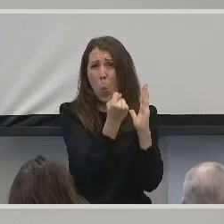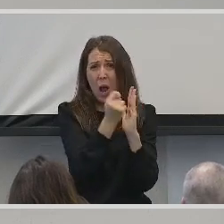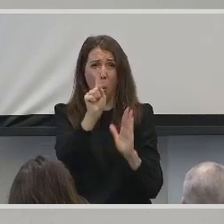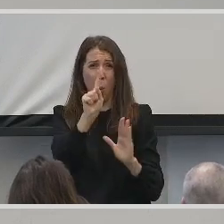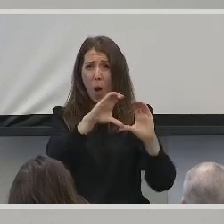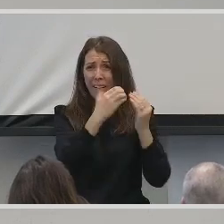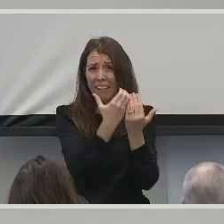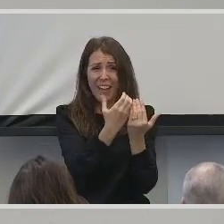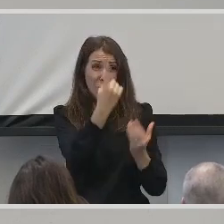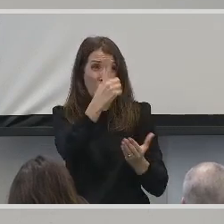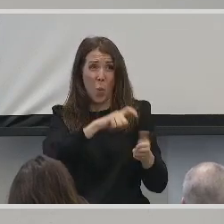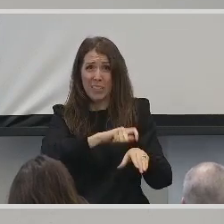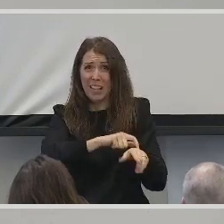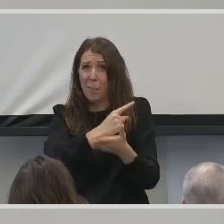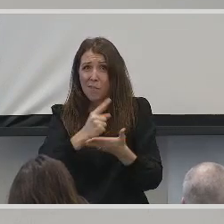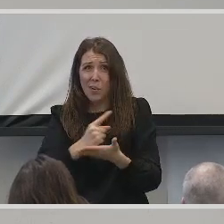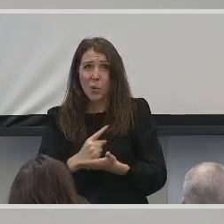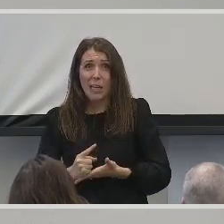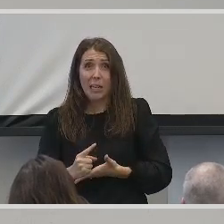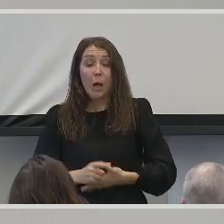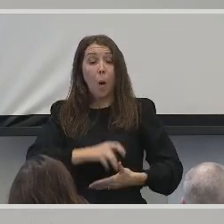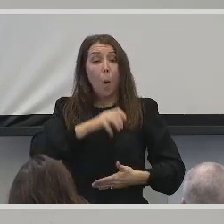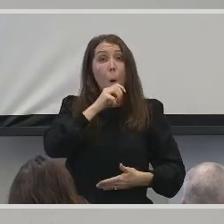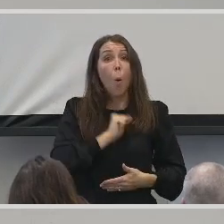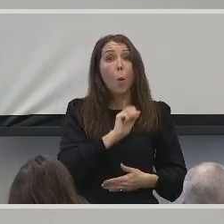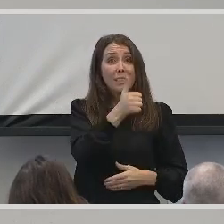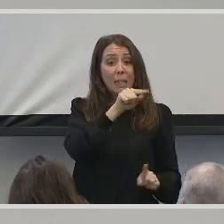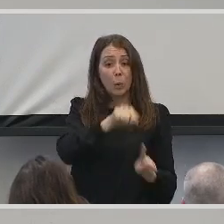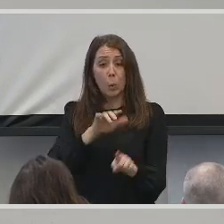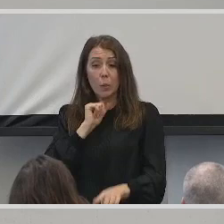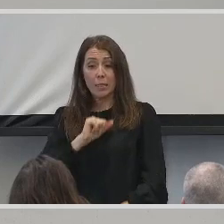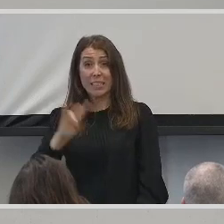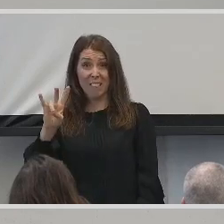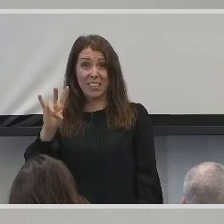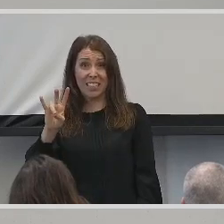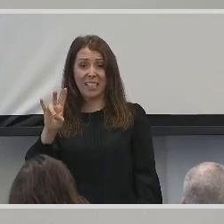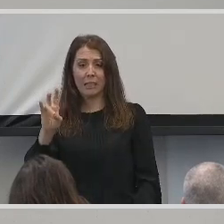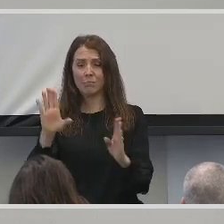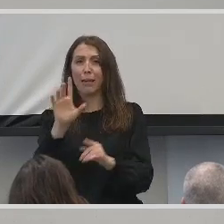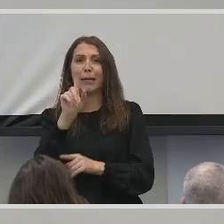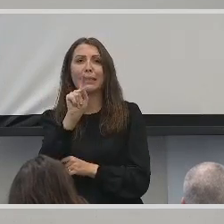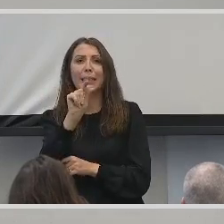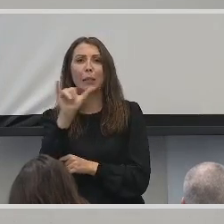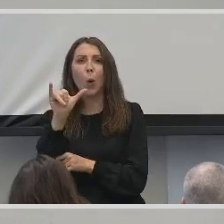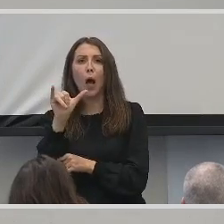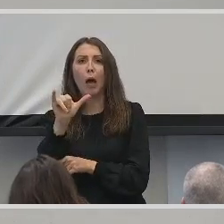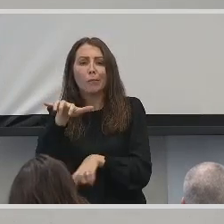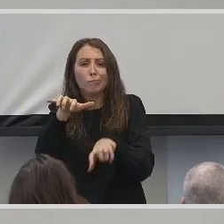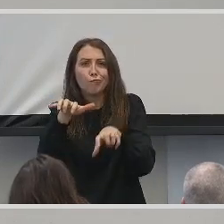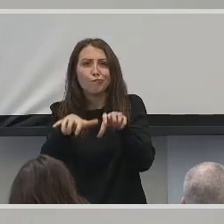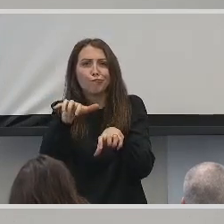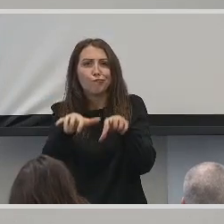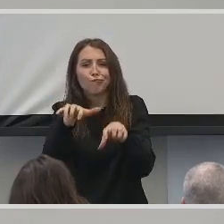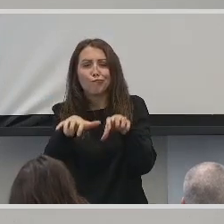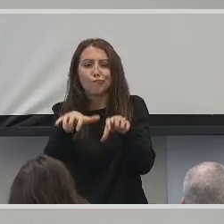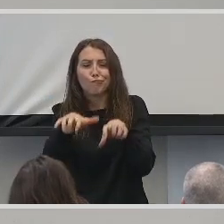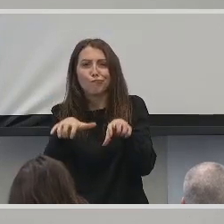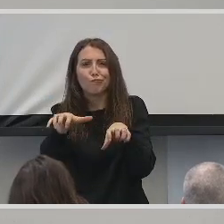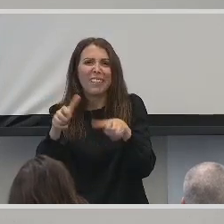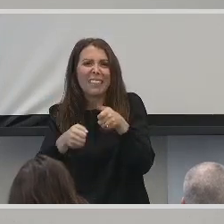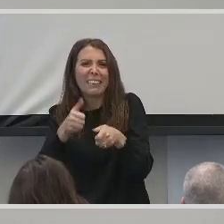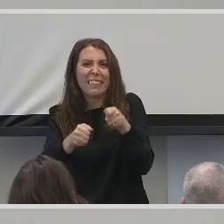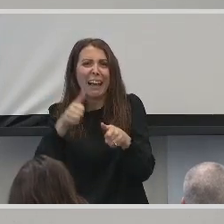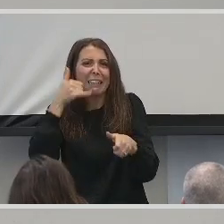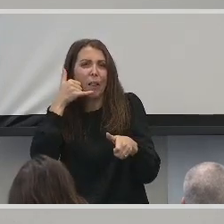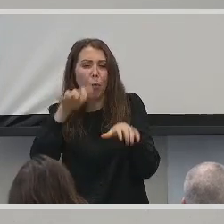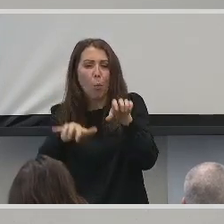At home from the ages of 10 to 17, my accommodations included a TTY, which was considered a text telephone,